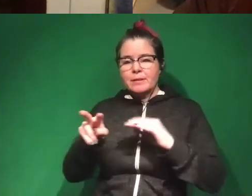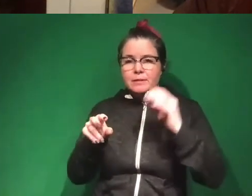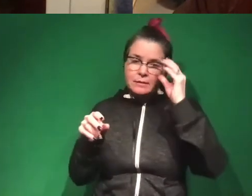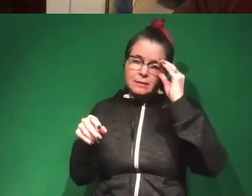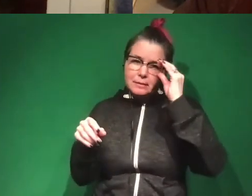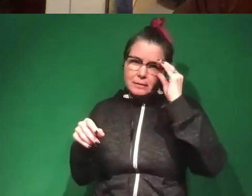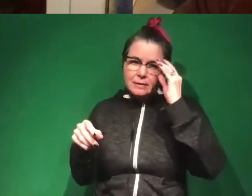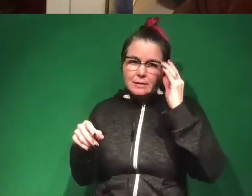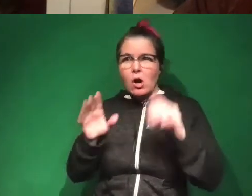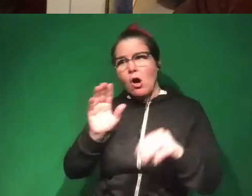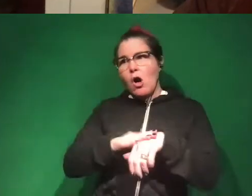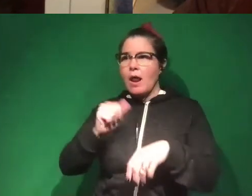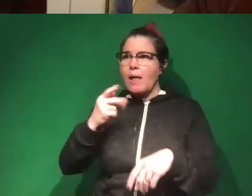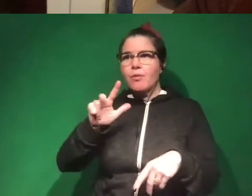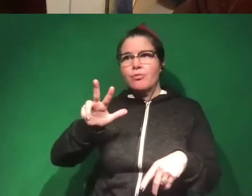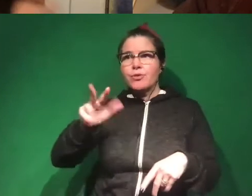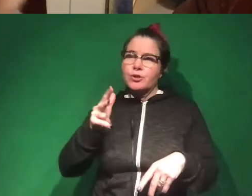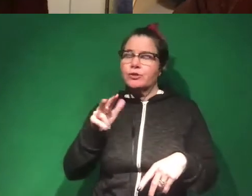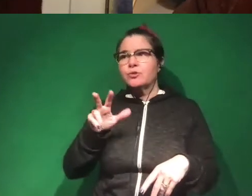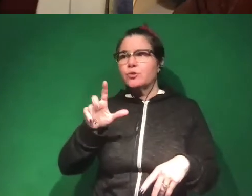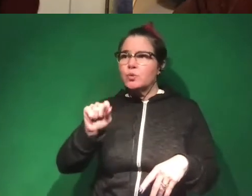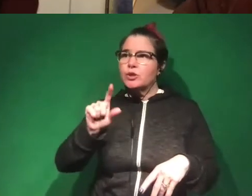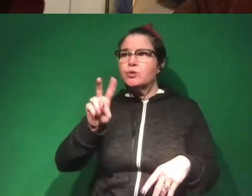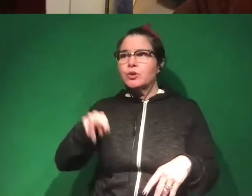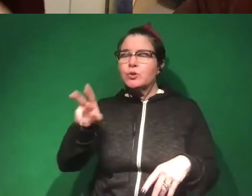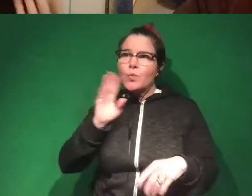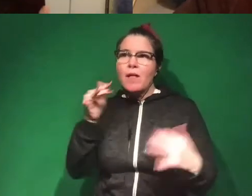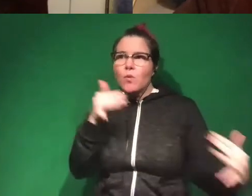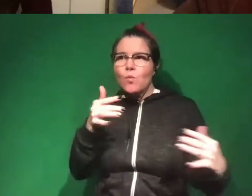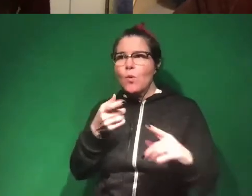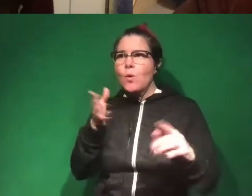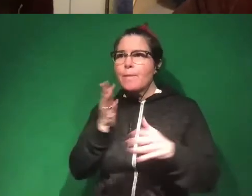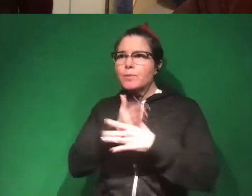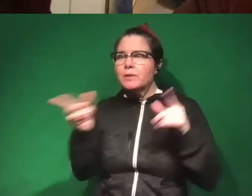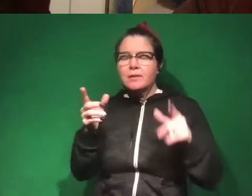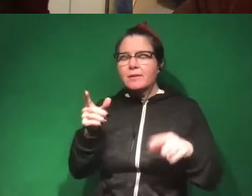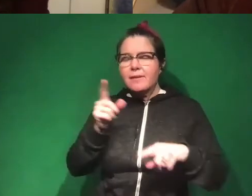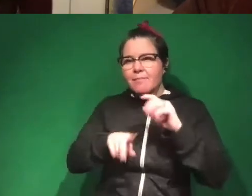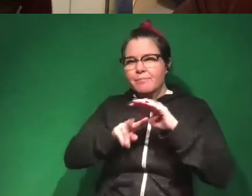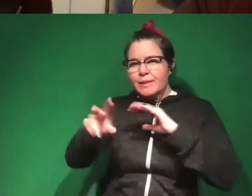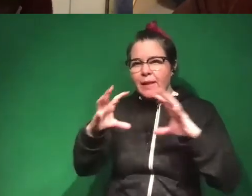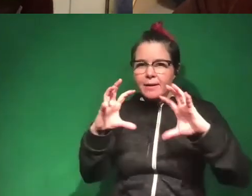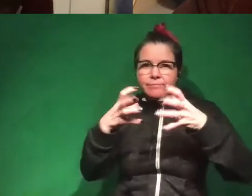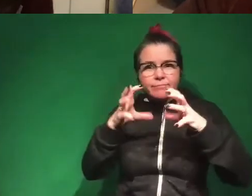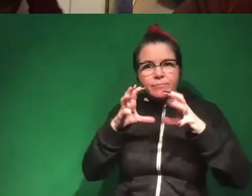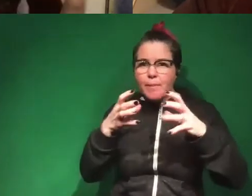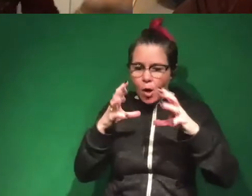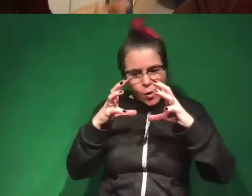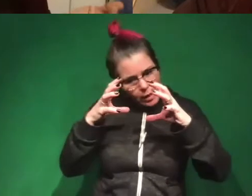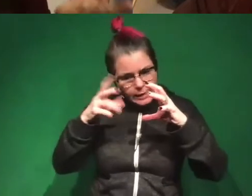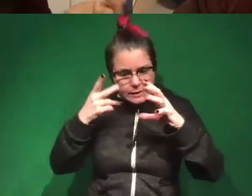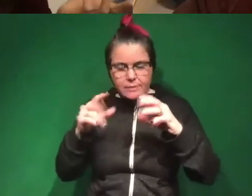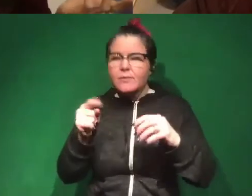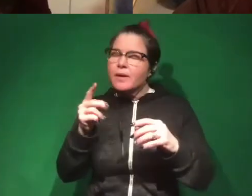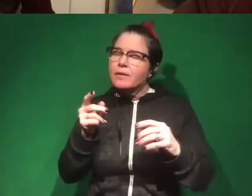on April 3rd in 2022, there's going to be a war from whoever and whoever, right? It's not a crystal ball. But absolutely, one of the biggest motivations for studying